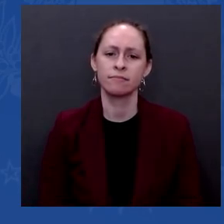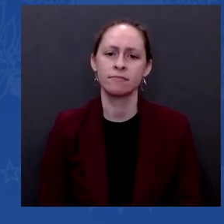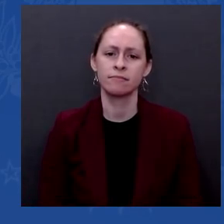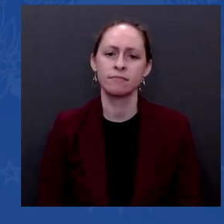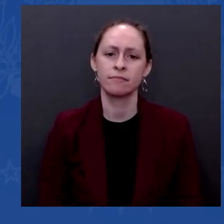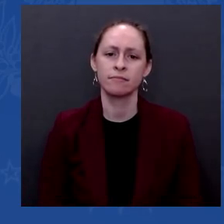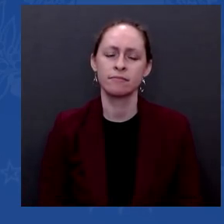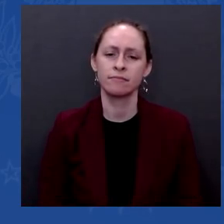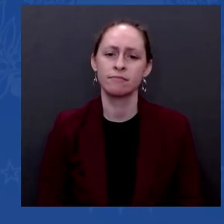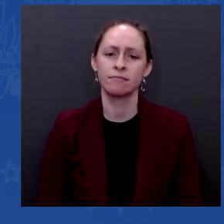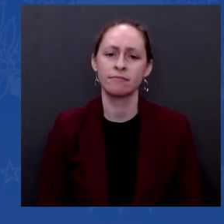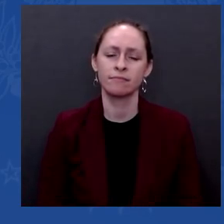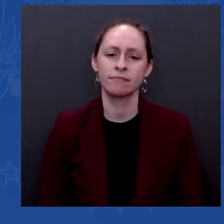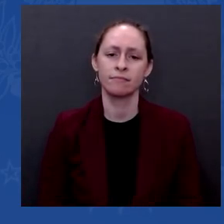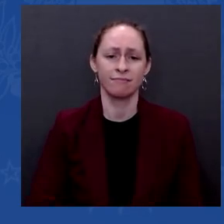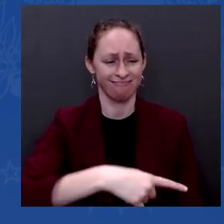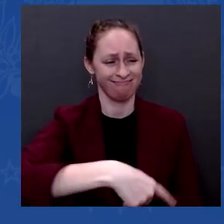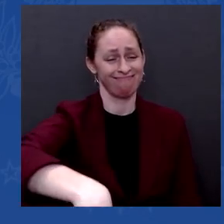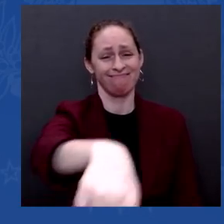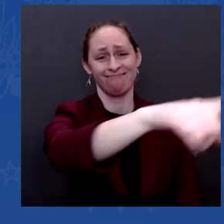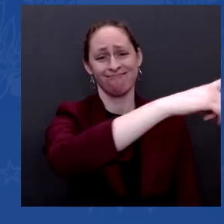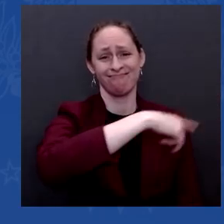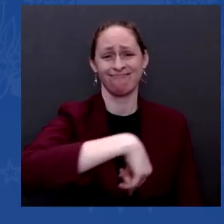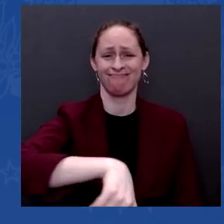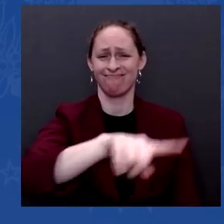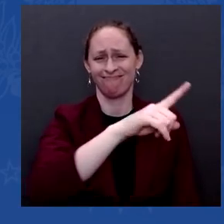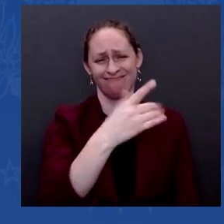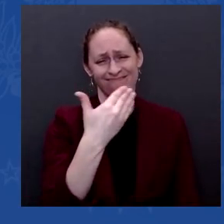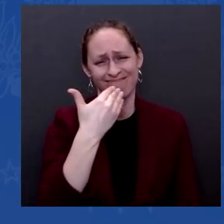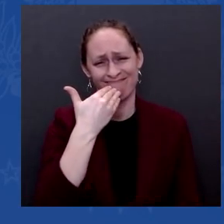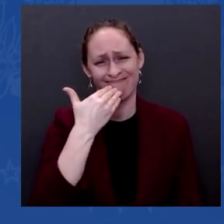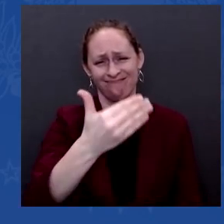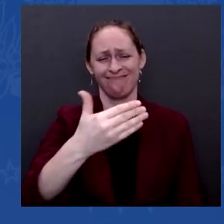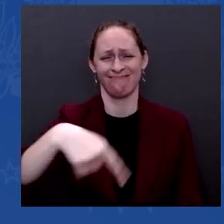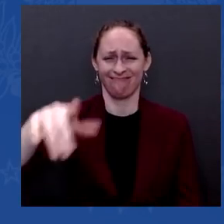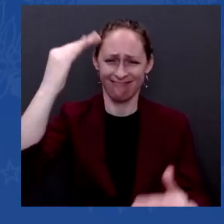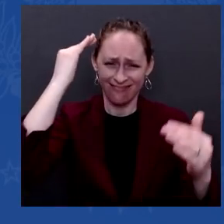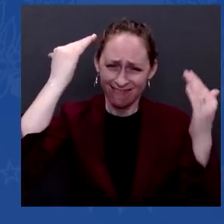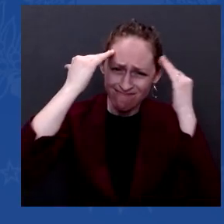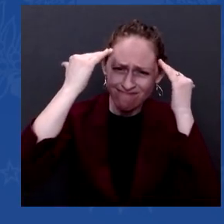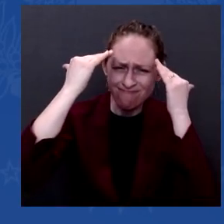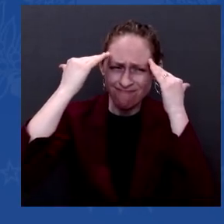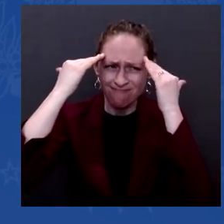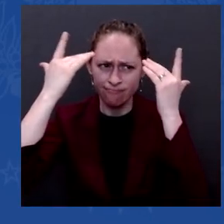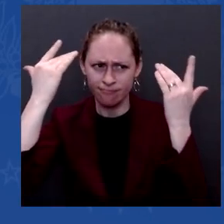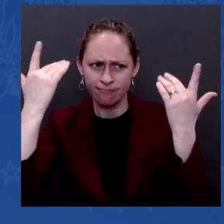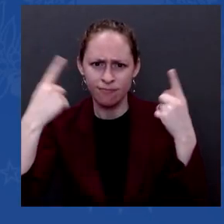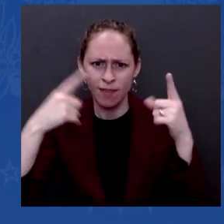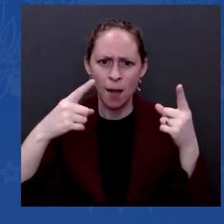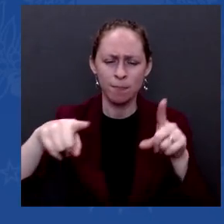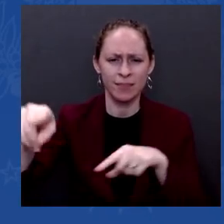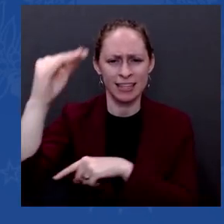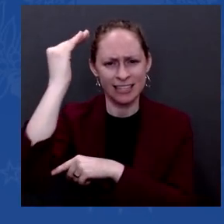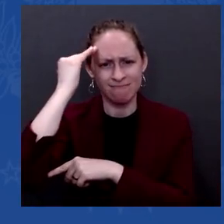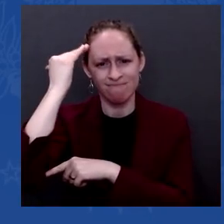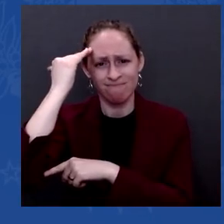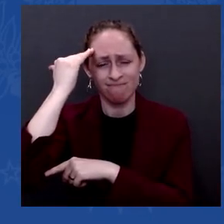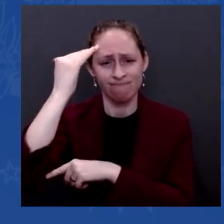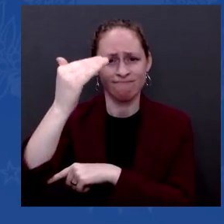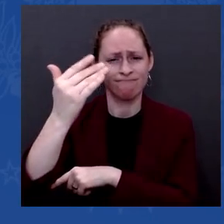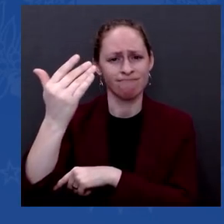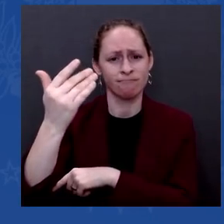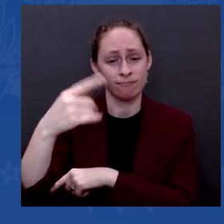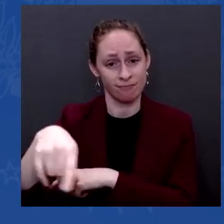informed than any group of people in America. But did any of you think that you get to a point where not a